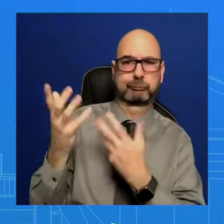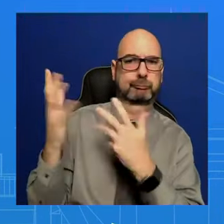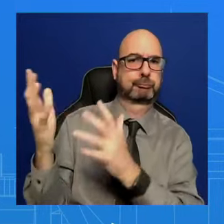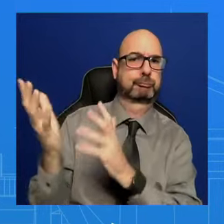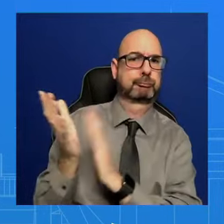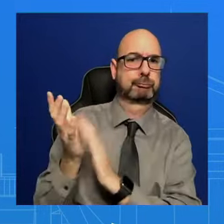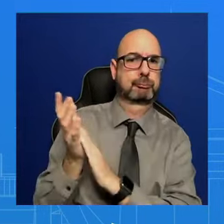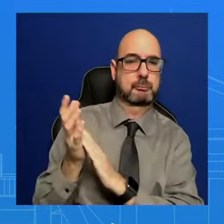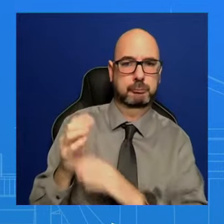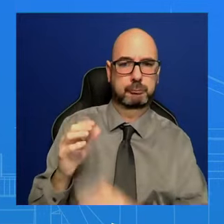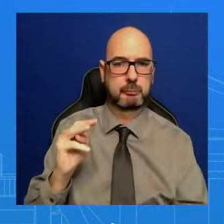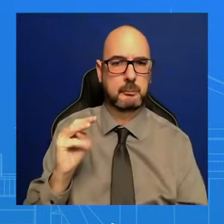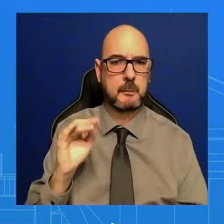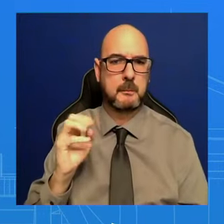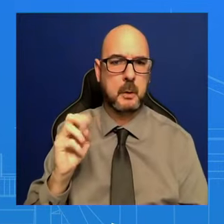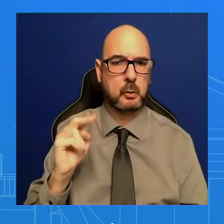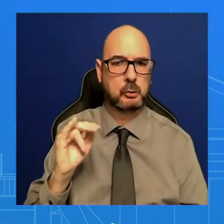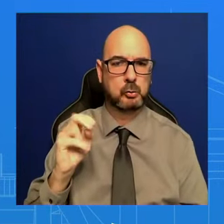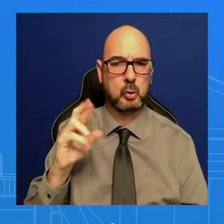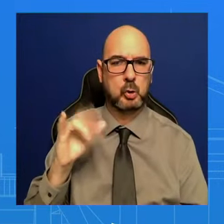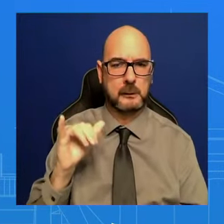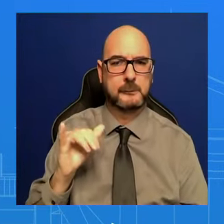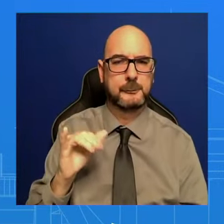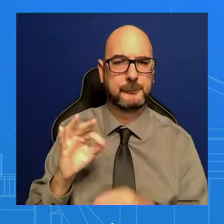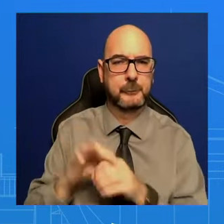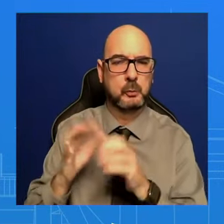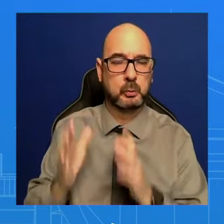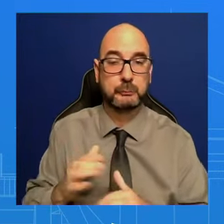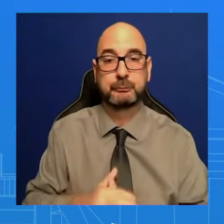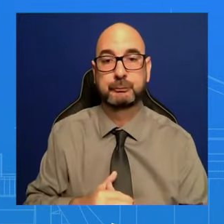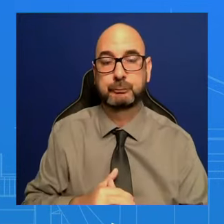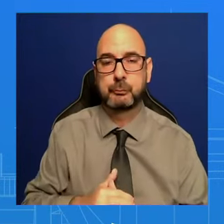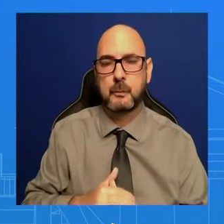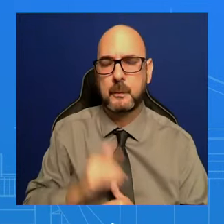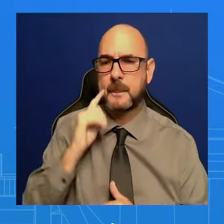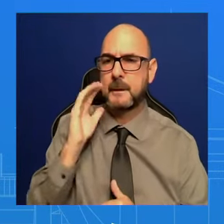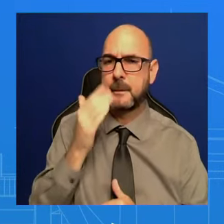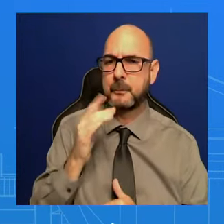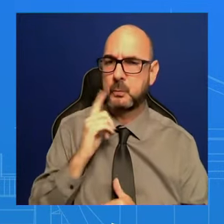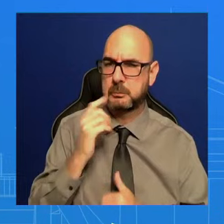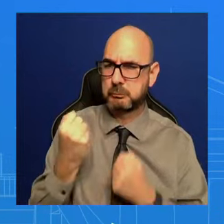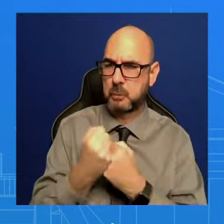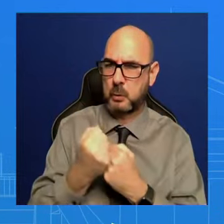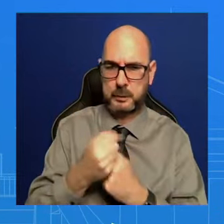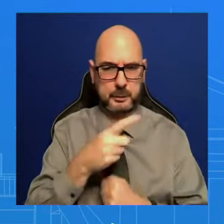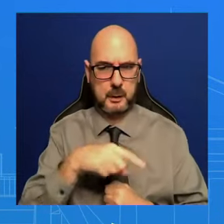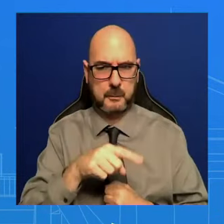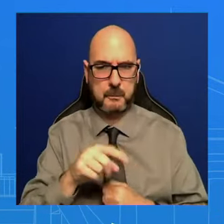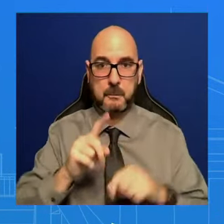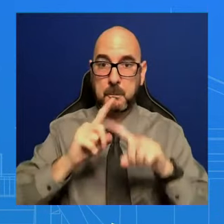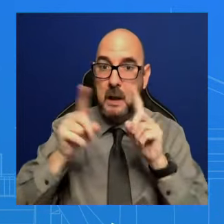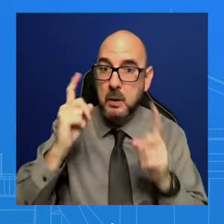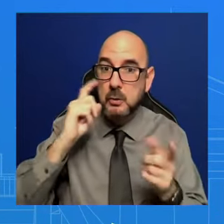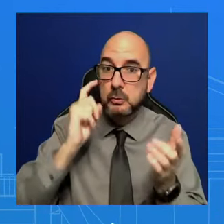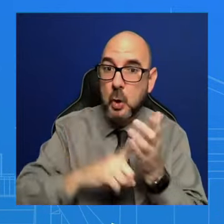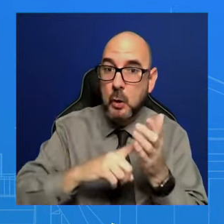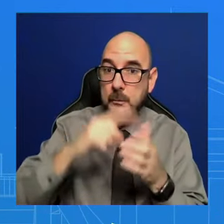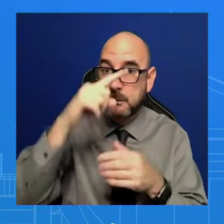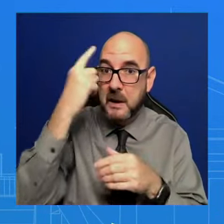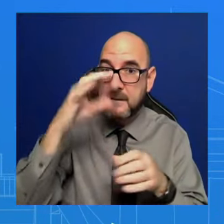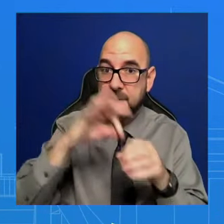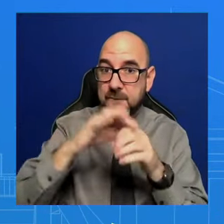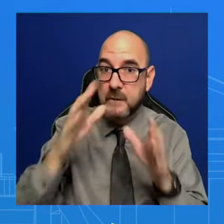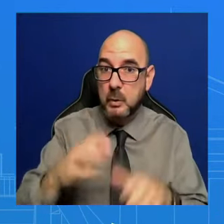Obviously, polling and anecdotal reporting shows that a significant number of black voters still feel that the President hasn't completely had their backs